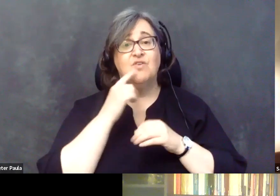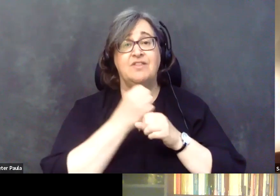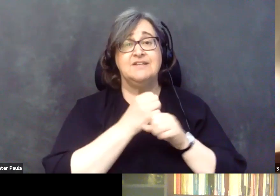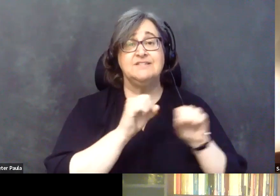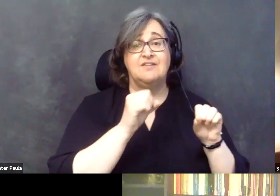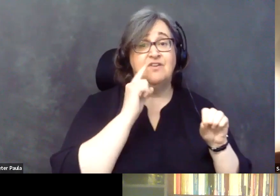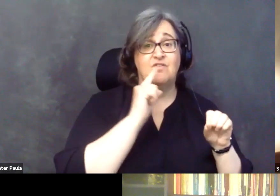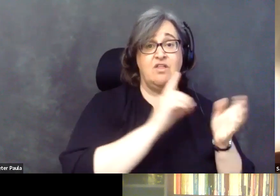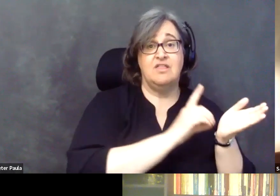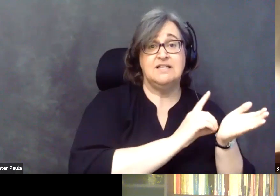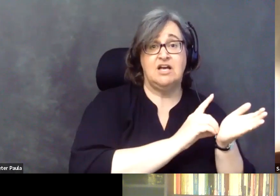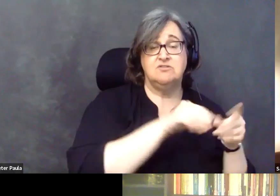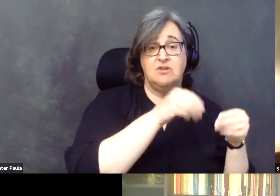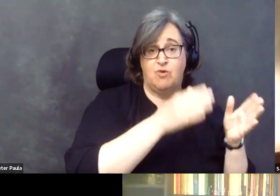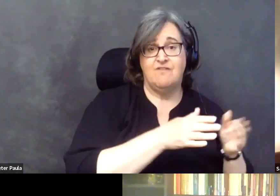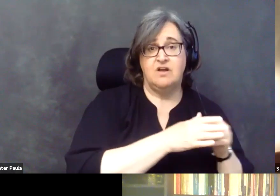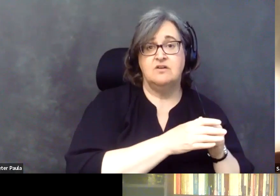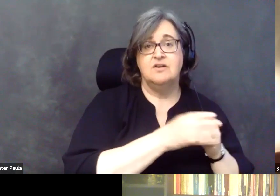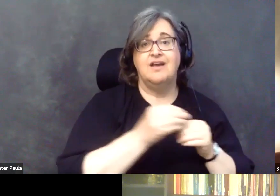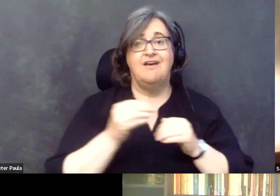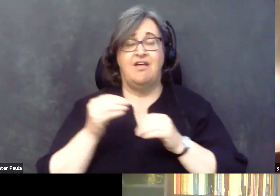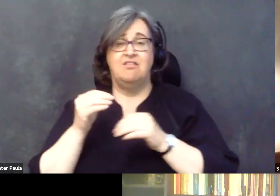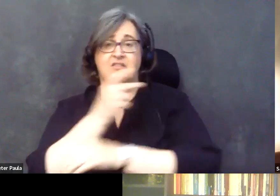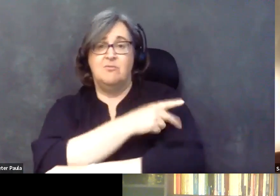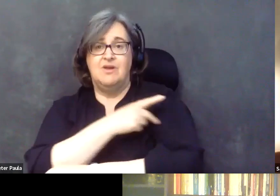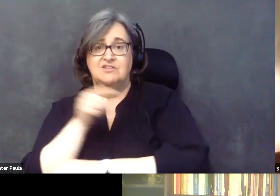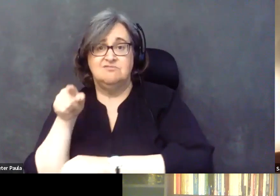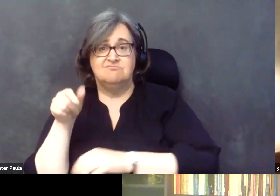and the client themselves.